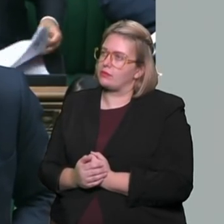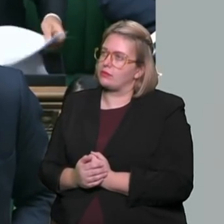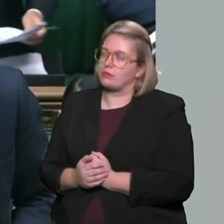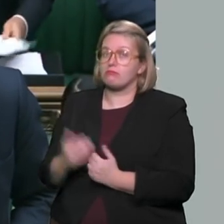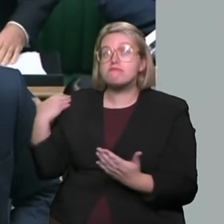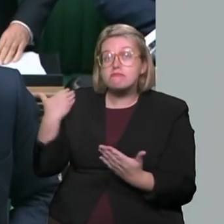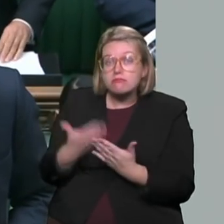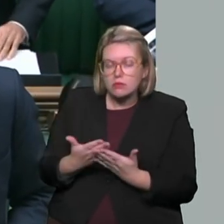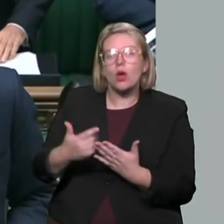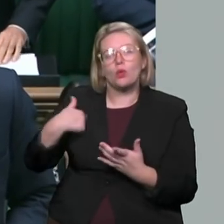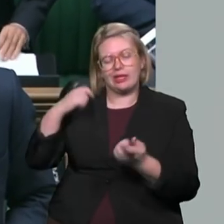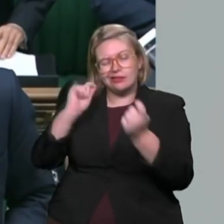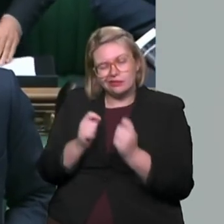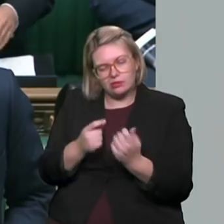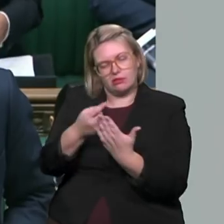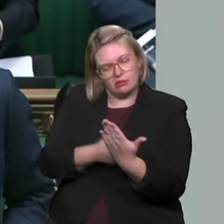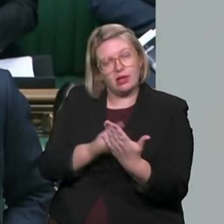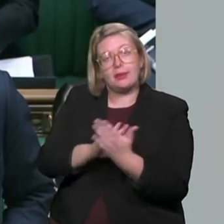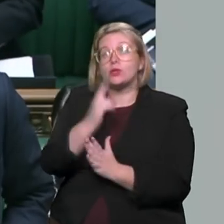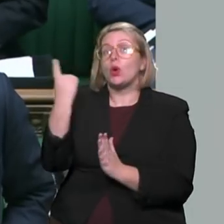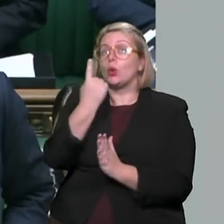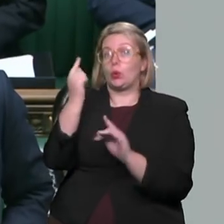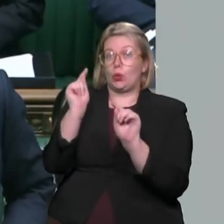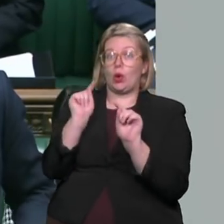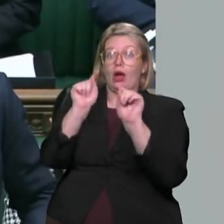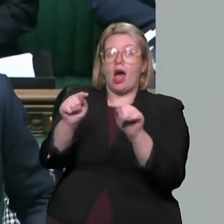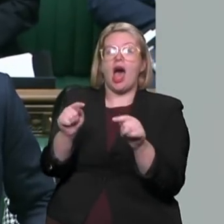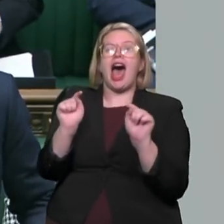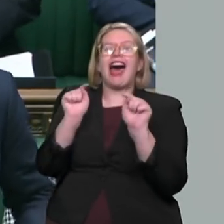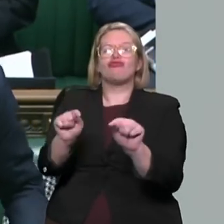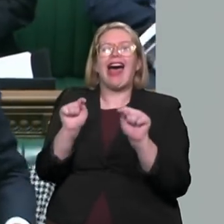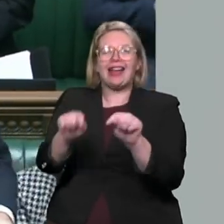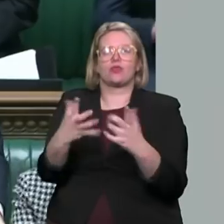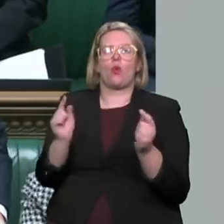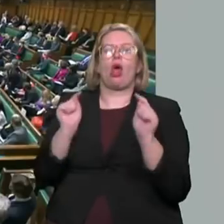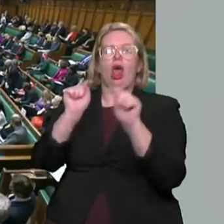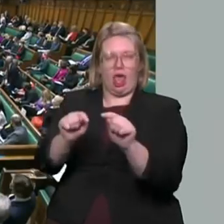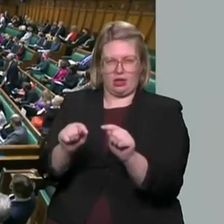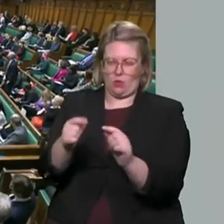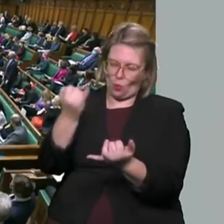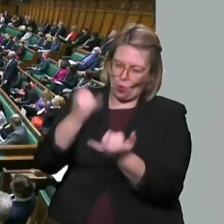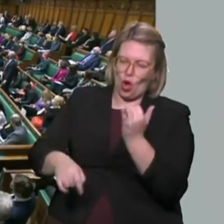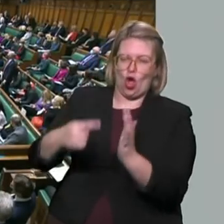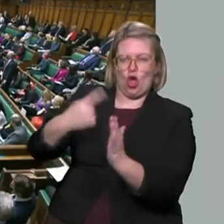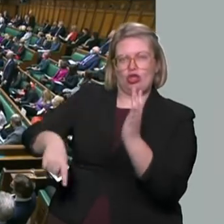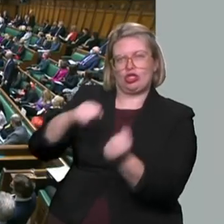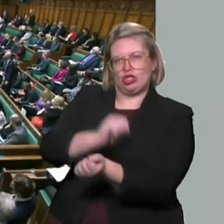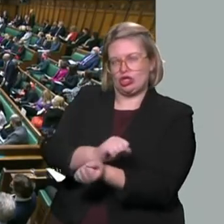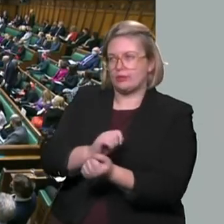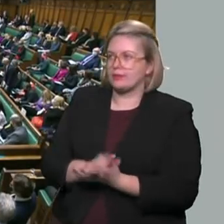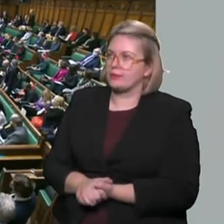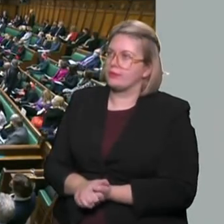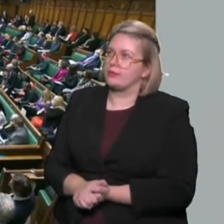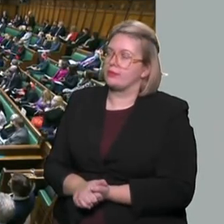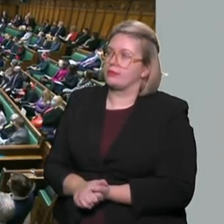sentences for those who assault or harass public servants. We have now come to Charlize Val at